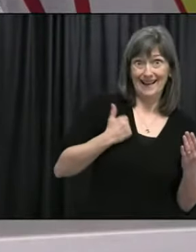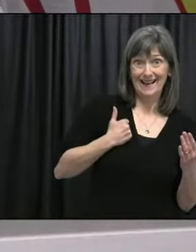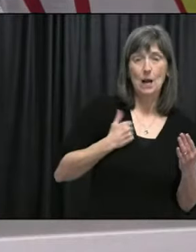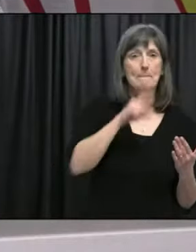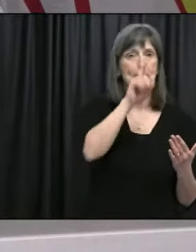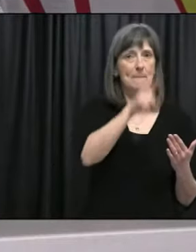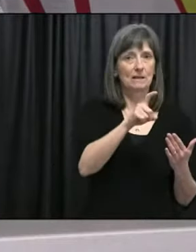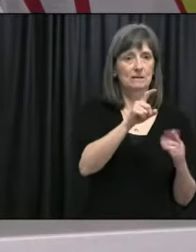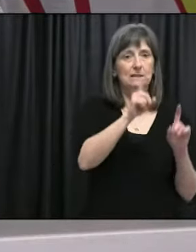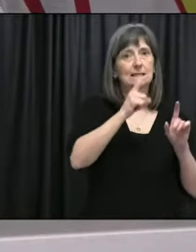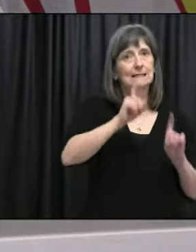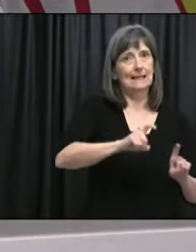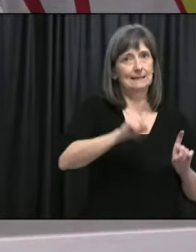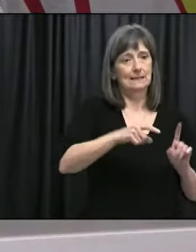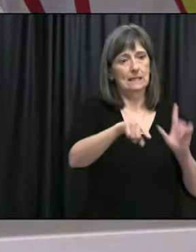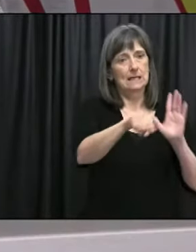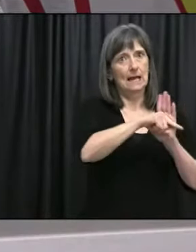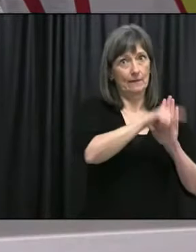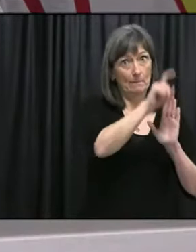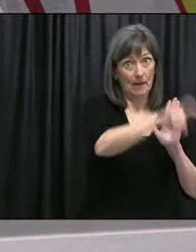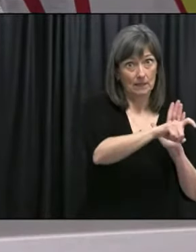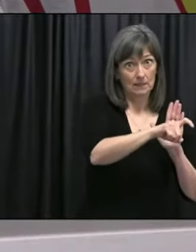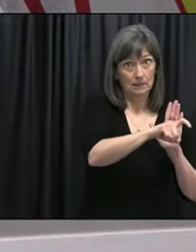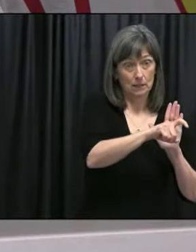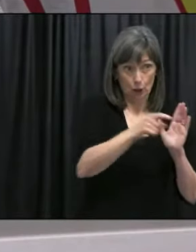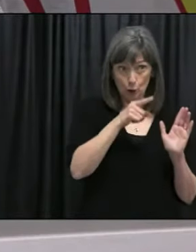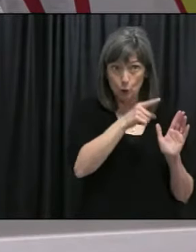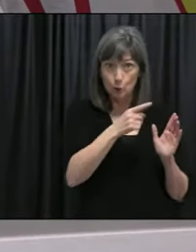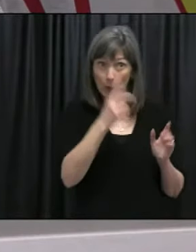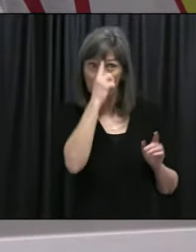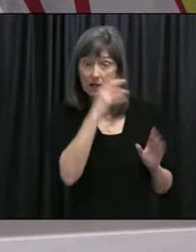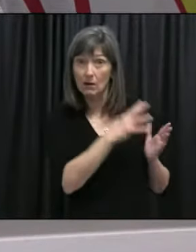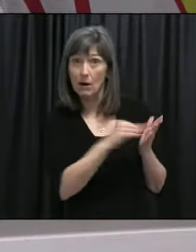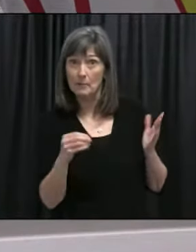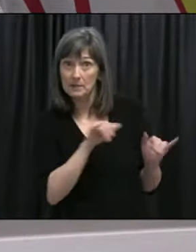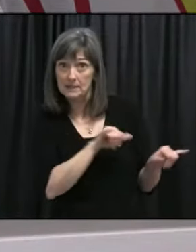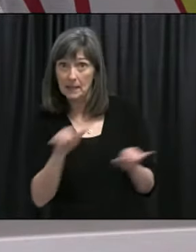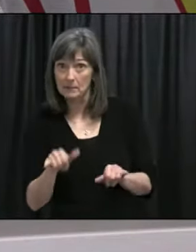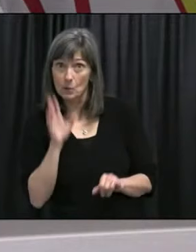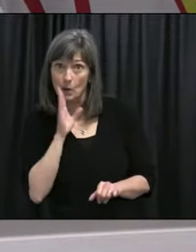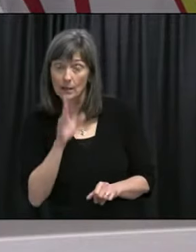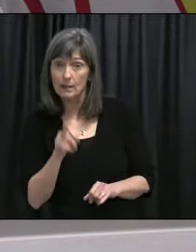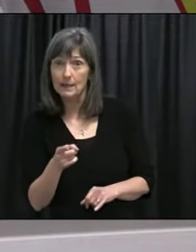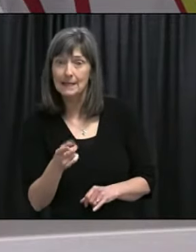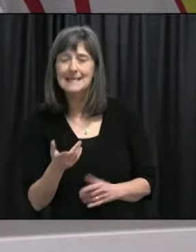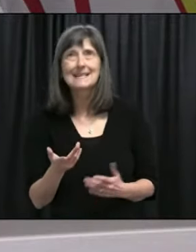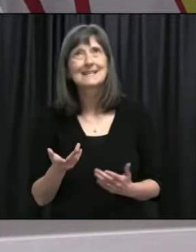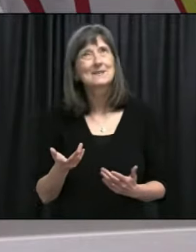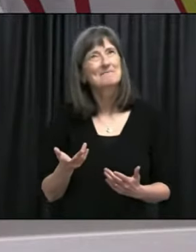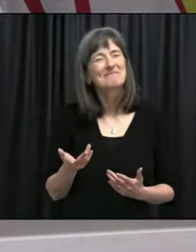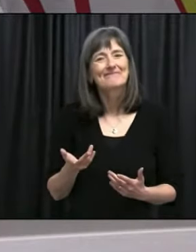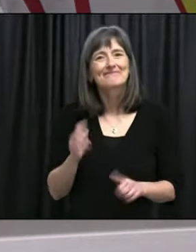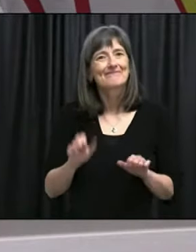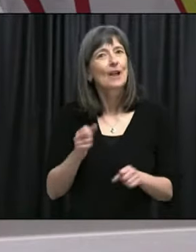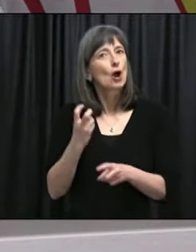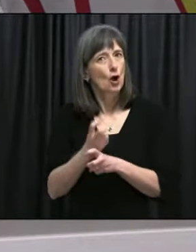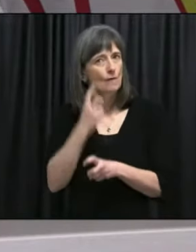So that's a bit difficult to do because, you know, there are lots of travelers who have to be allowed to come home. So